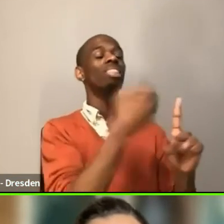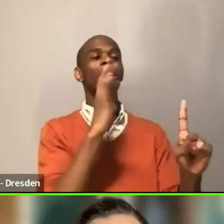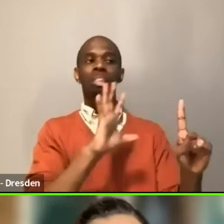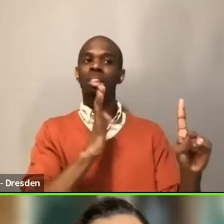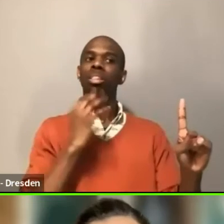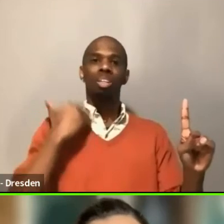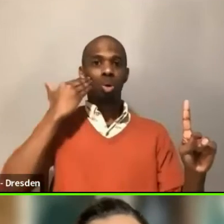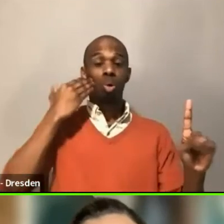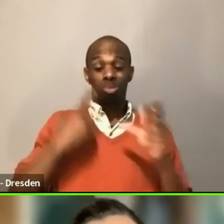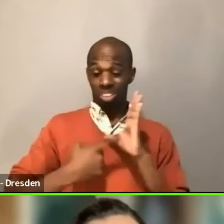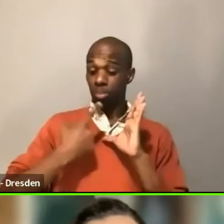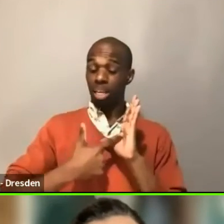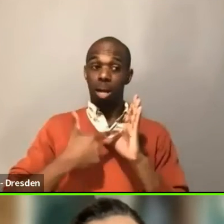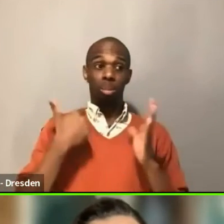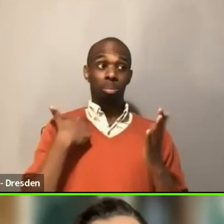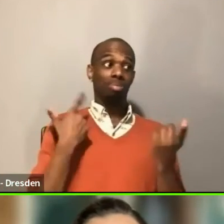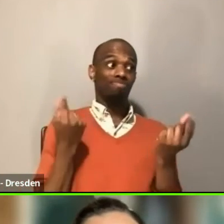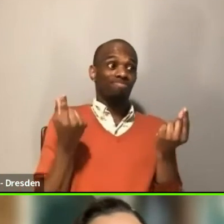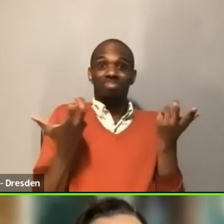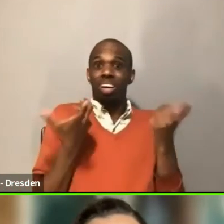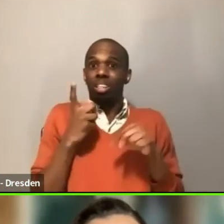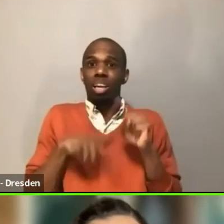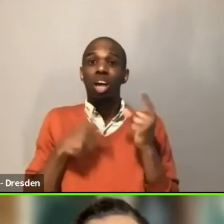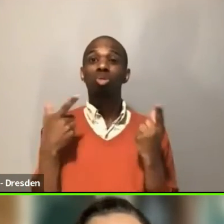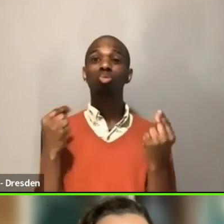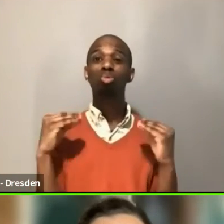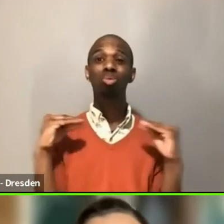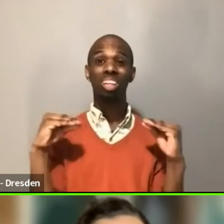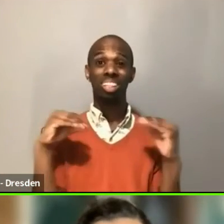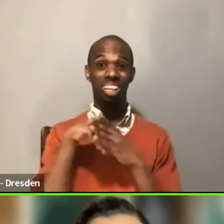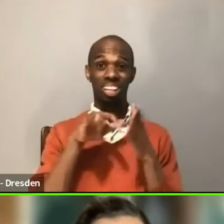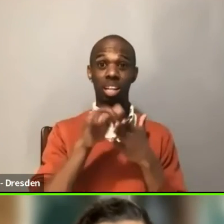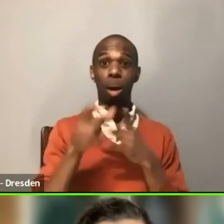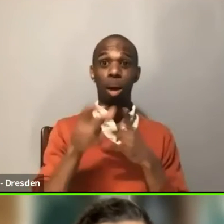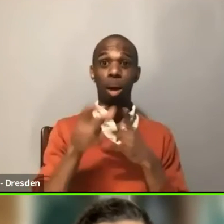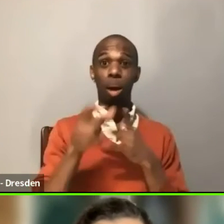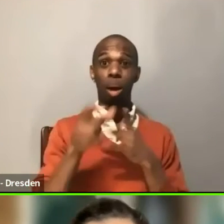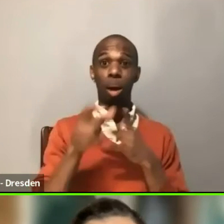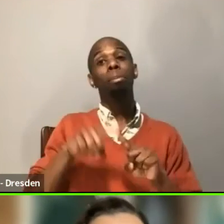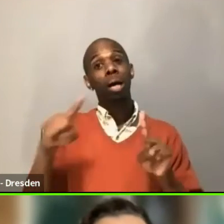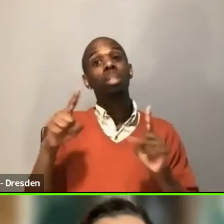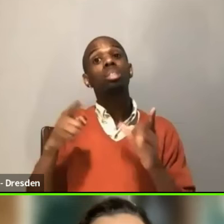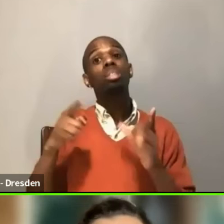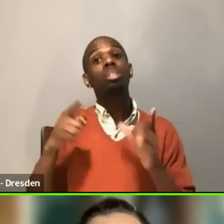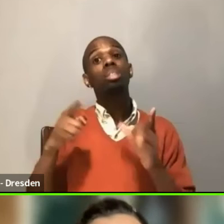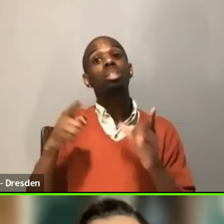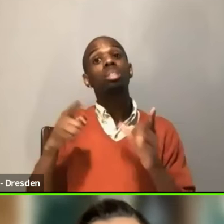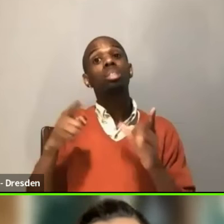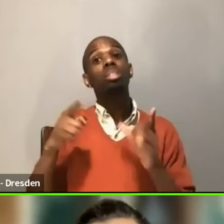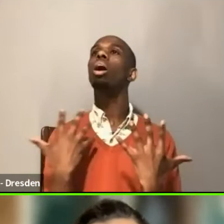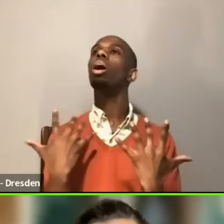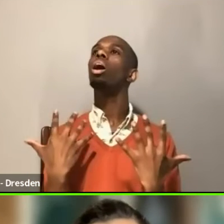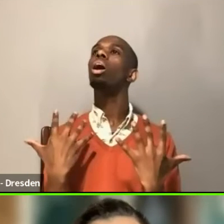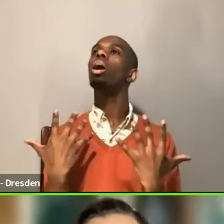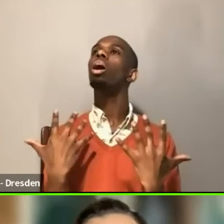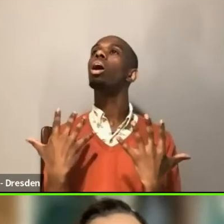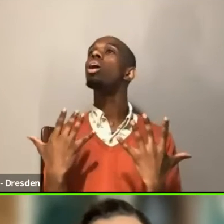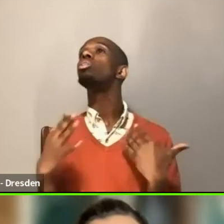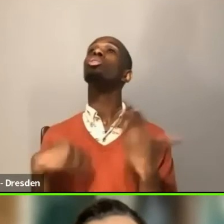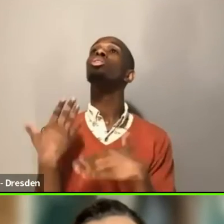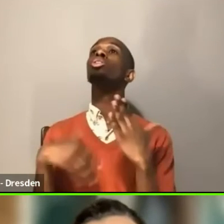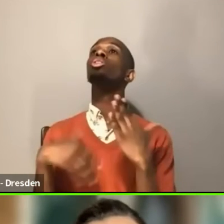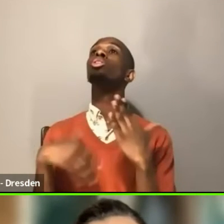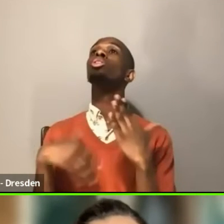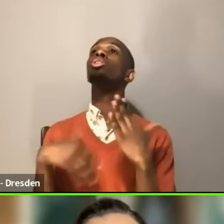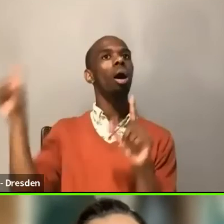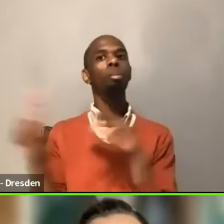Sometimes you can't, like, as I said, we had 10 out of 12, and now it's something we are not going to have anymore going forward. So like, we are always evolving too. We are